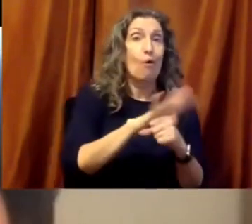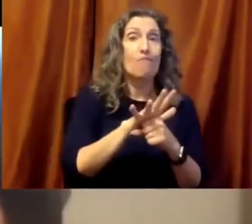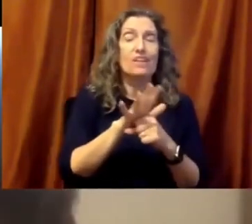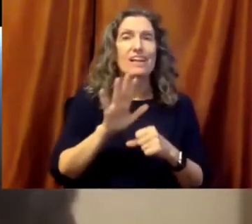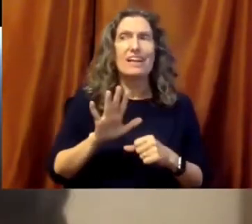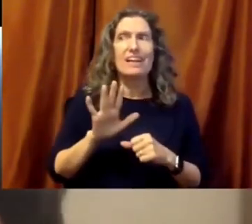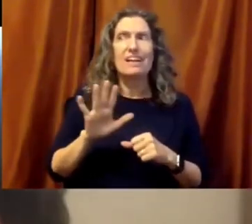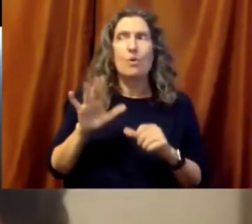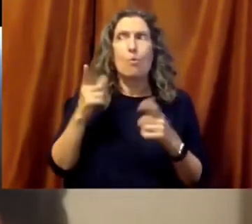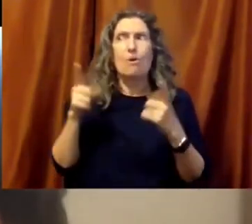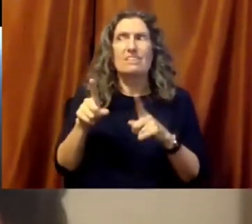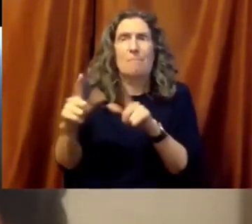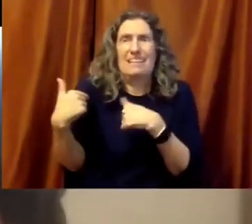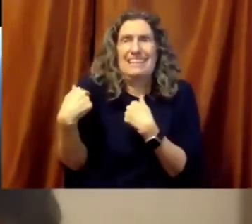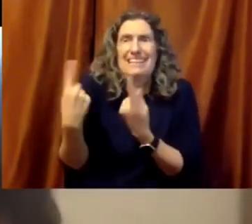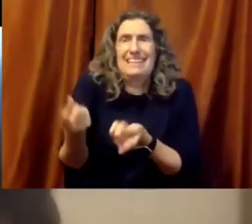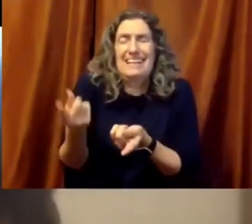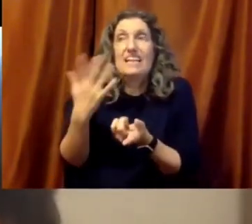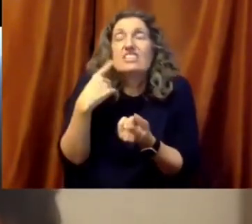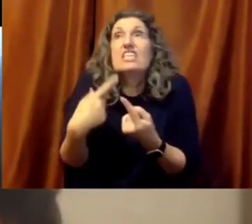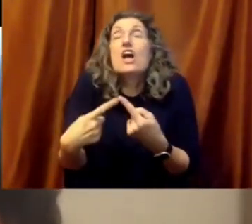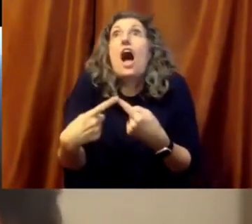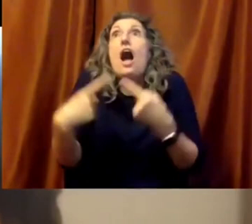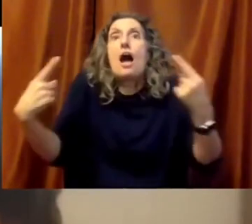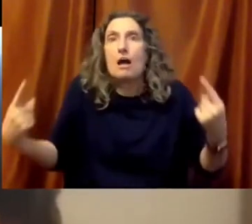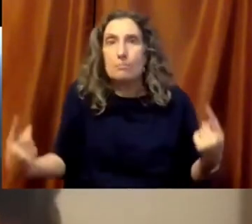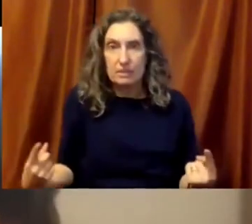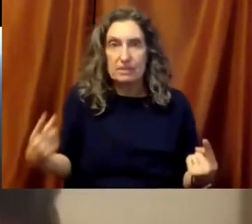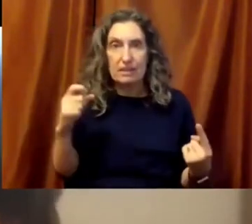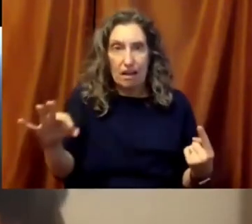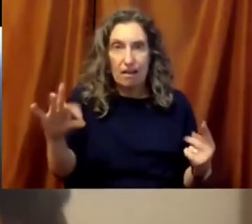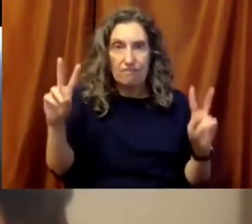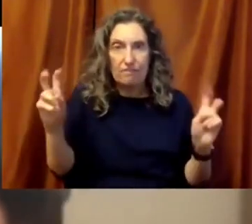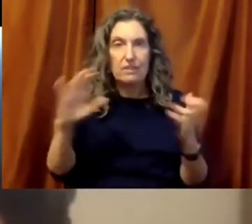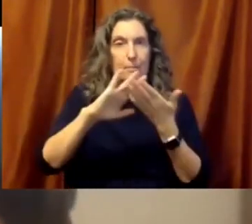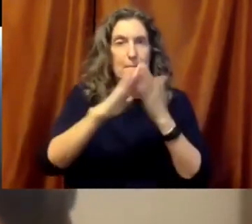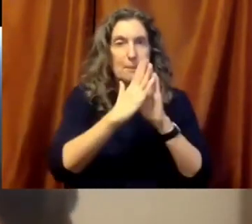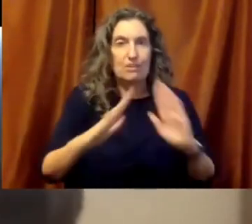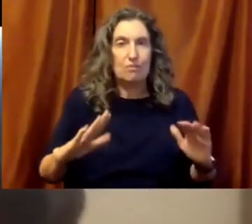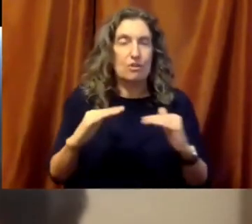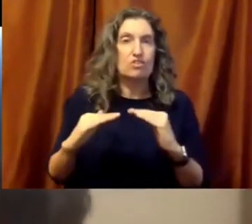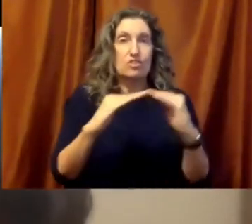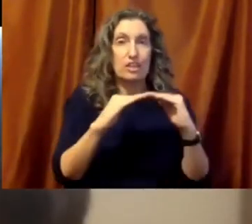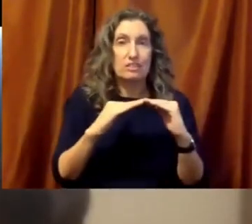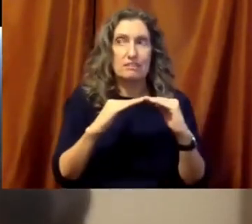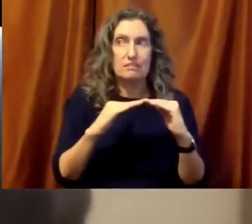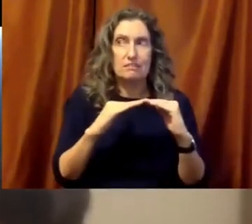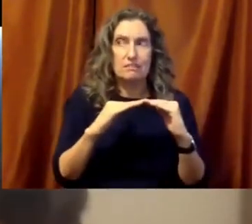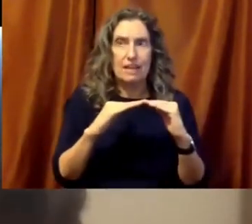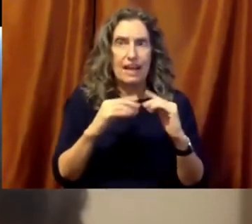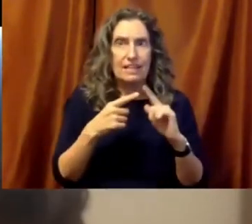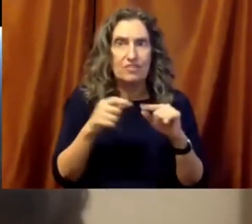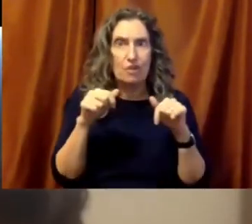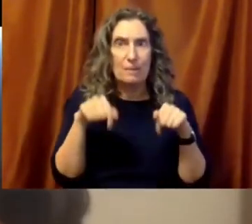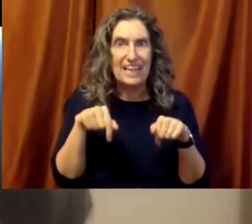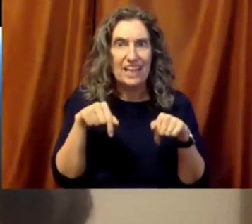is the opposite of peaceful justice. And it lives here in our home, here